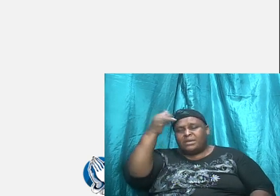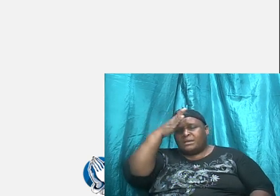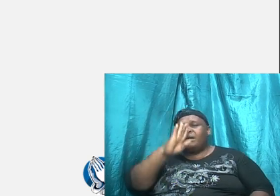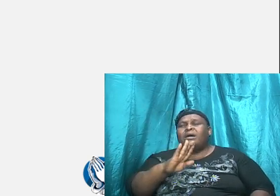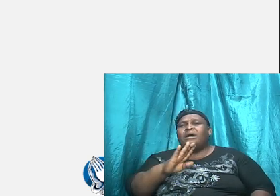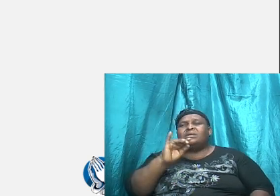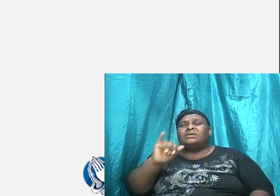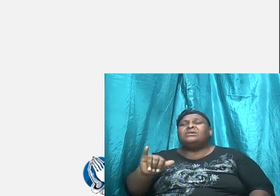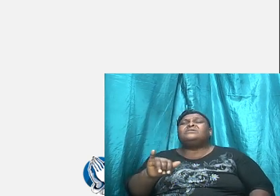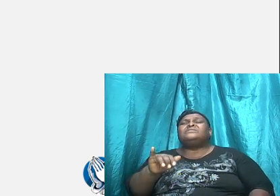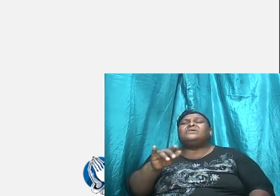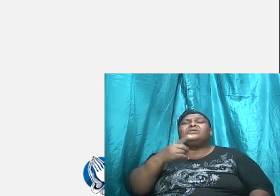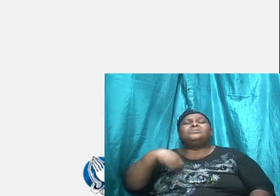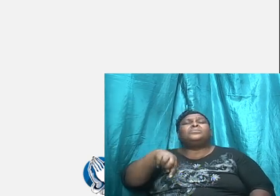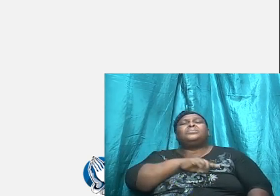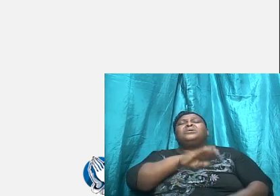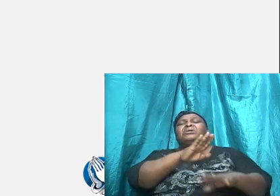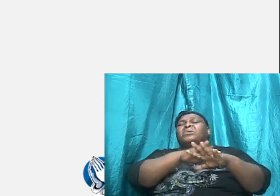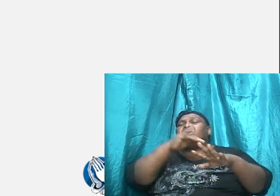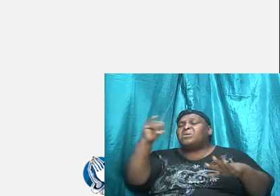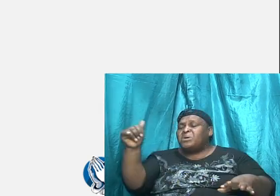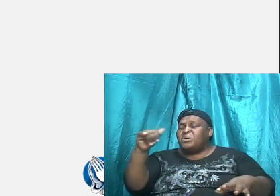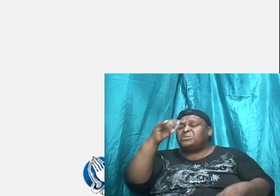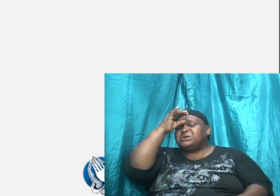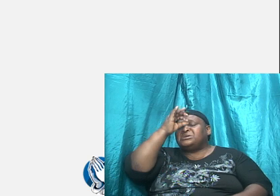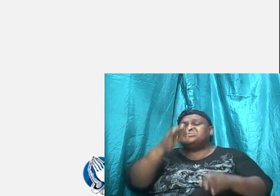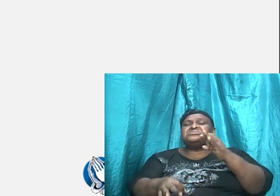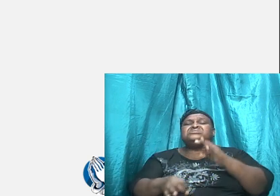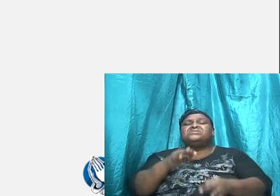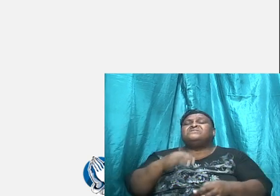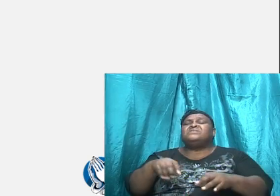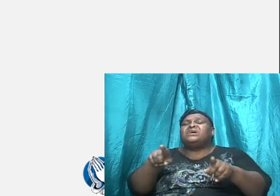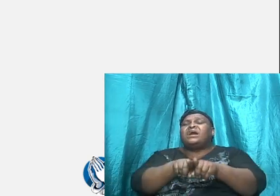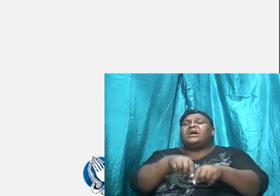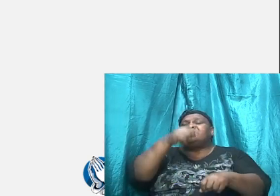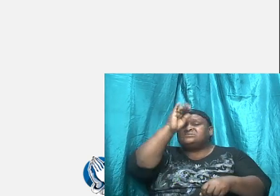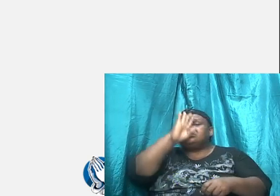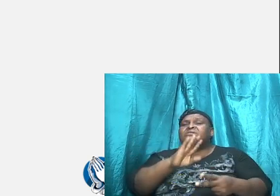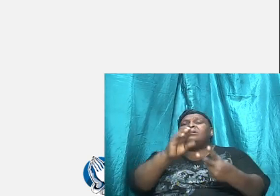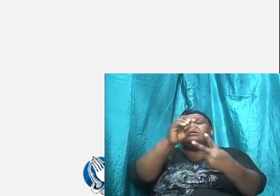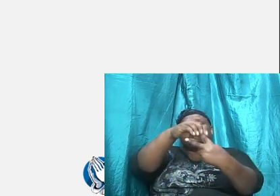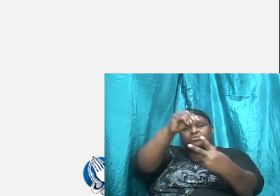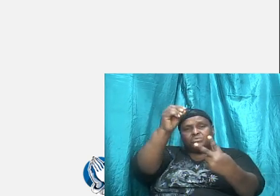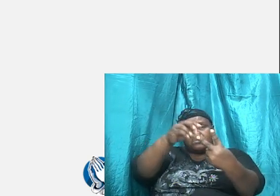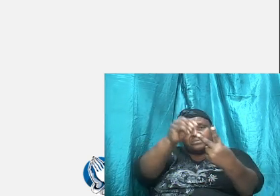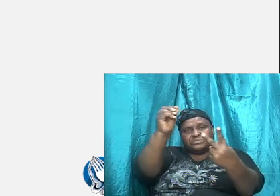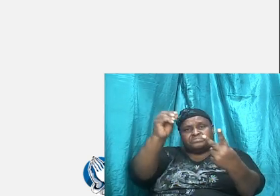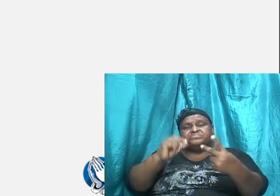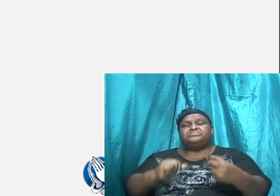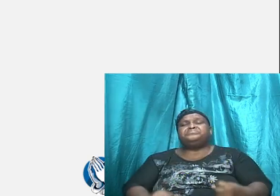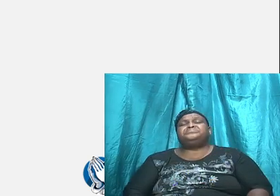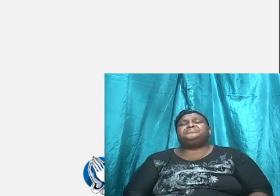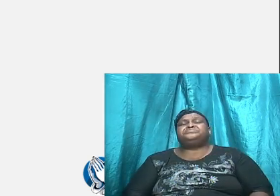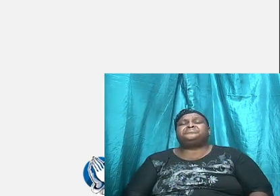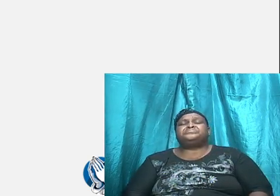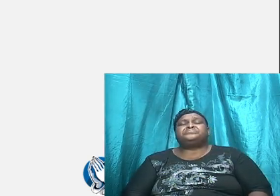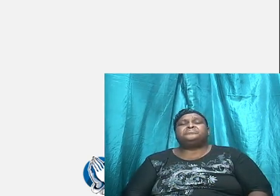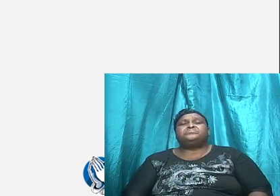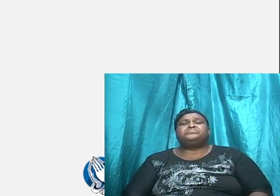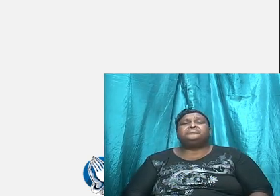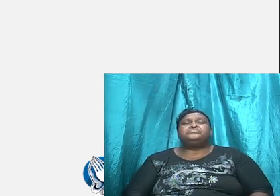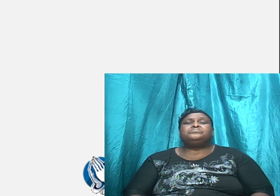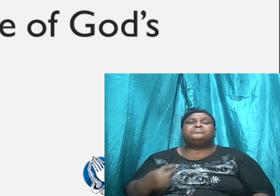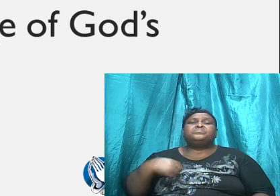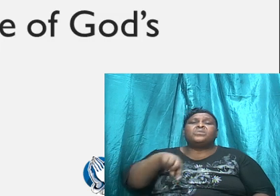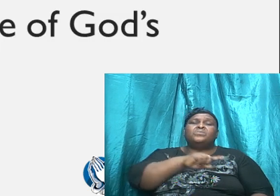and that we are justified, as God's elect, amen, we are